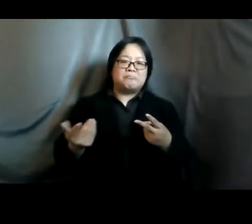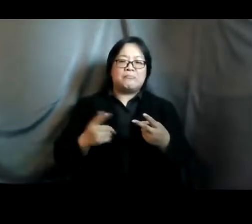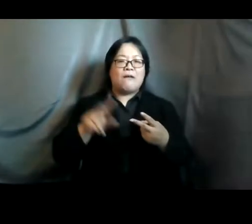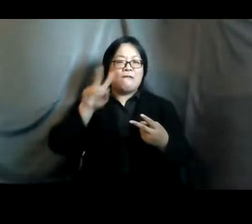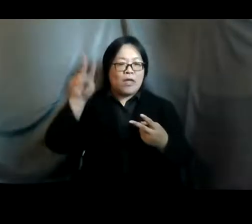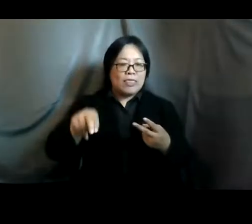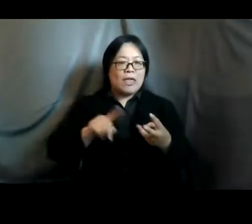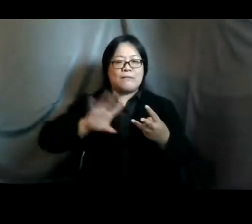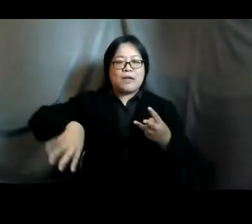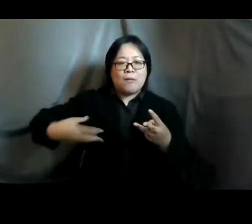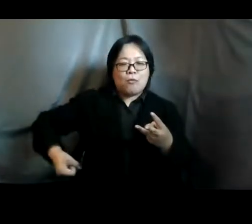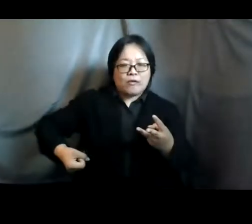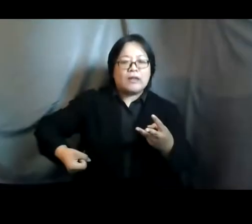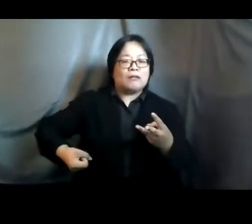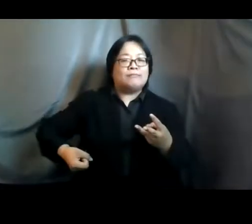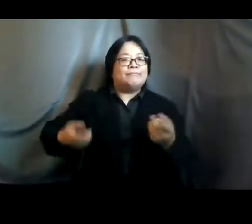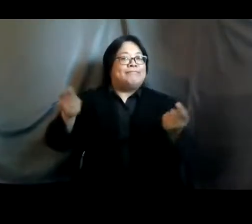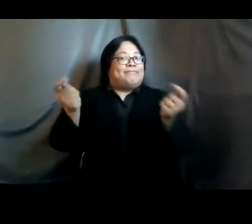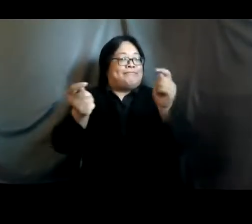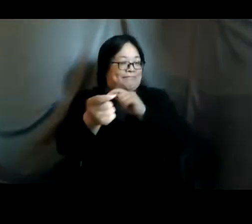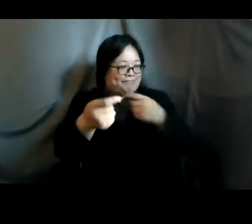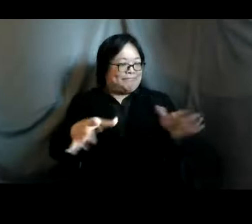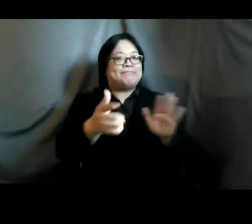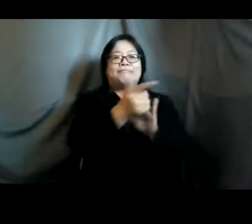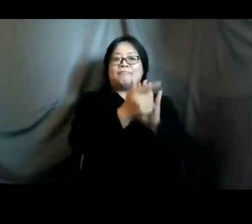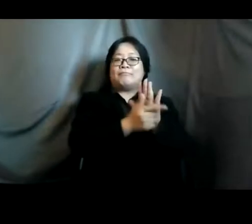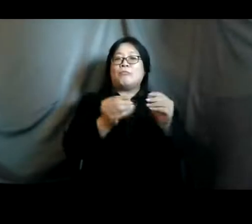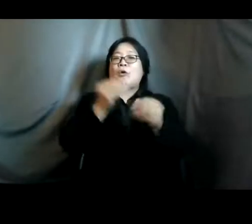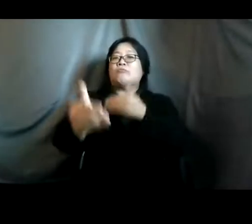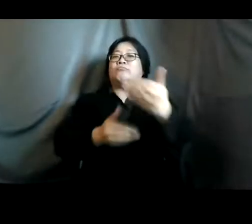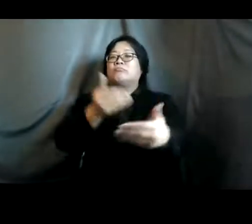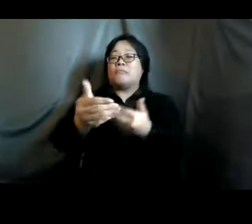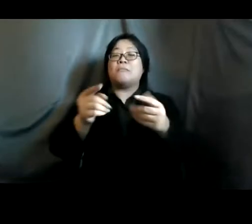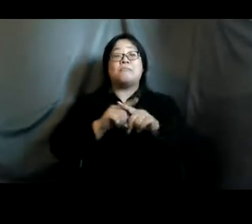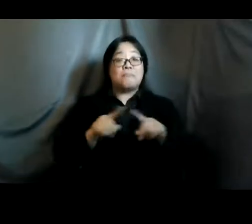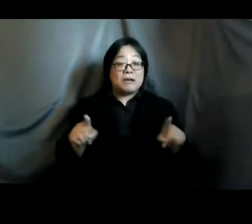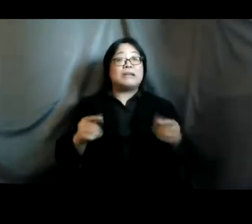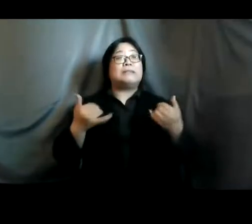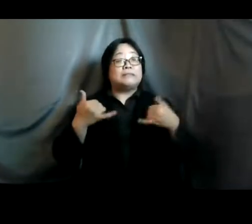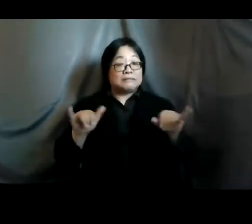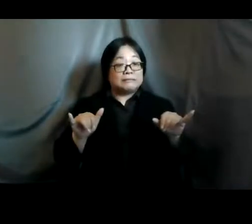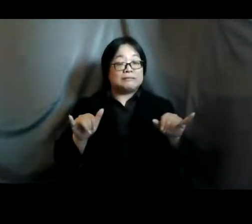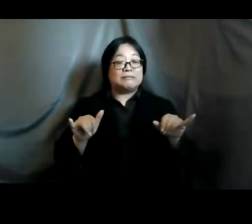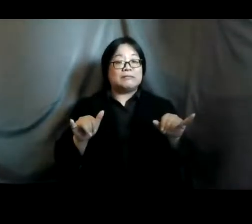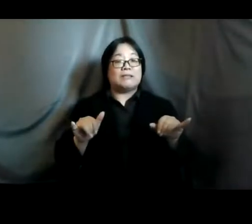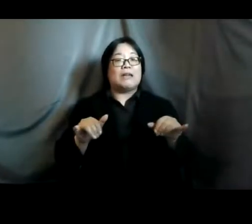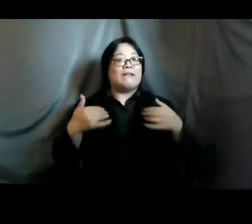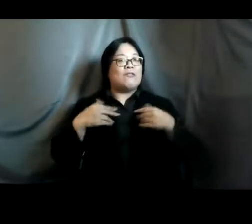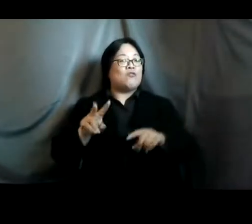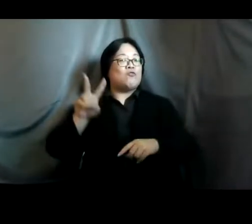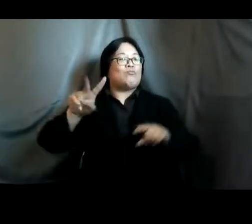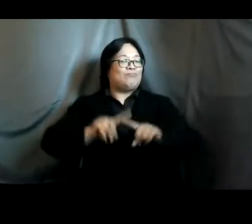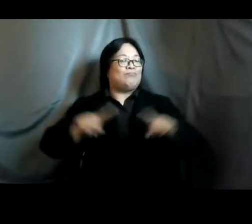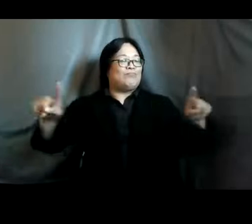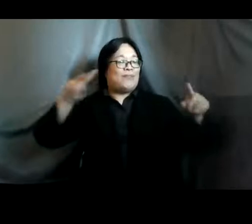cambodia which have changed their laws uh changed be more progressive but still these are too few uh to mention